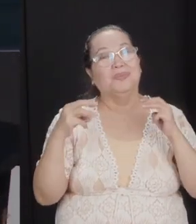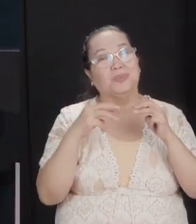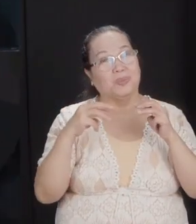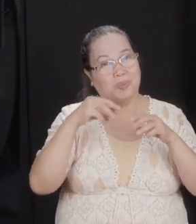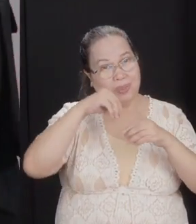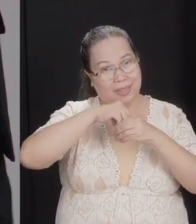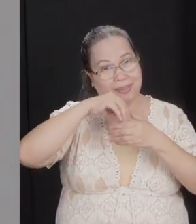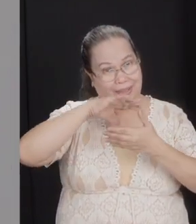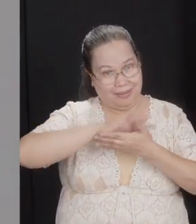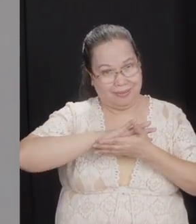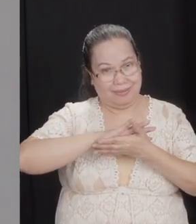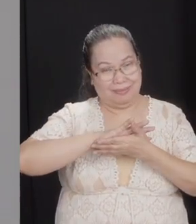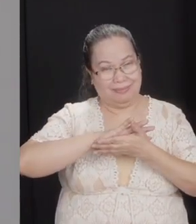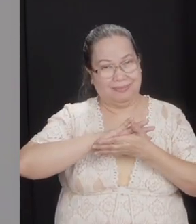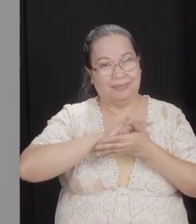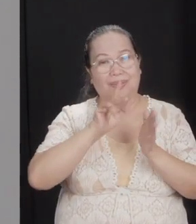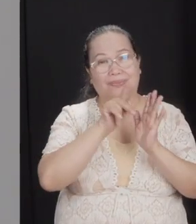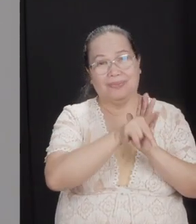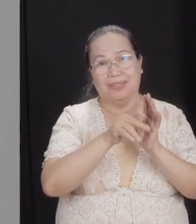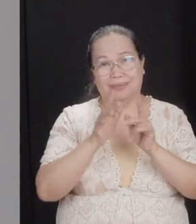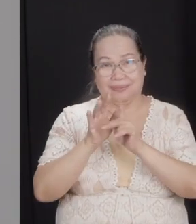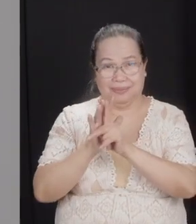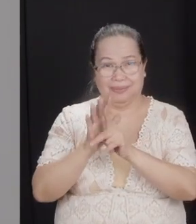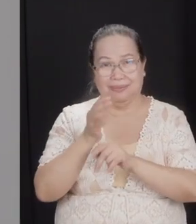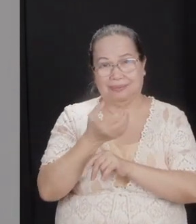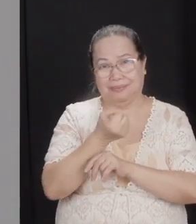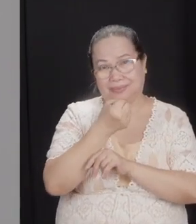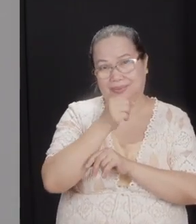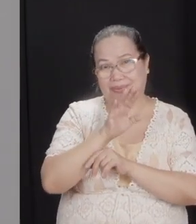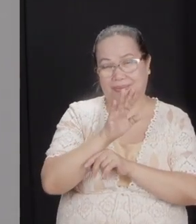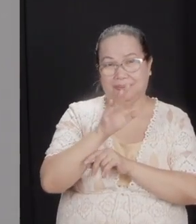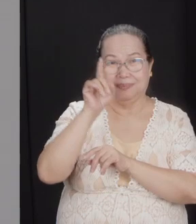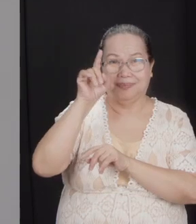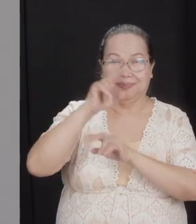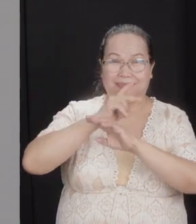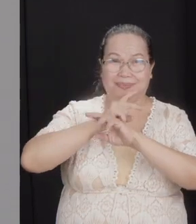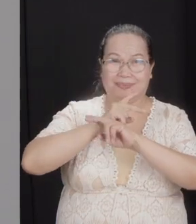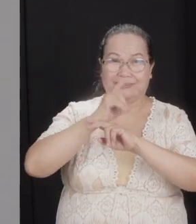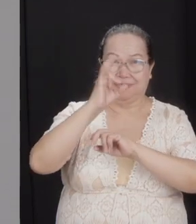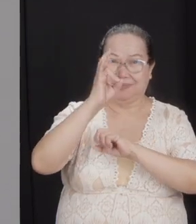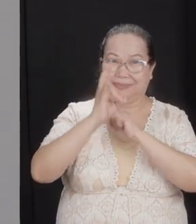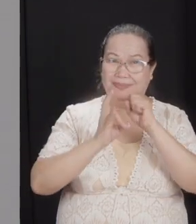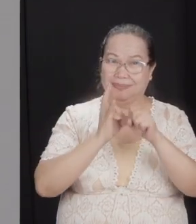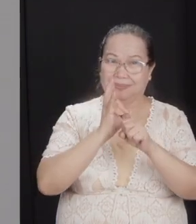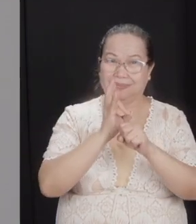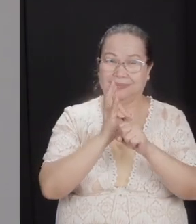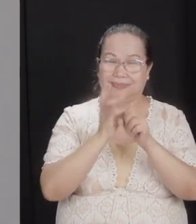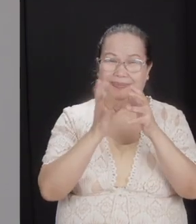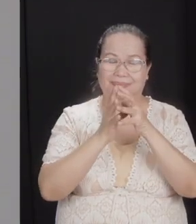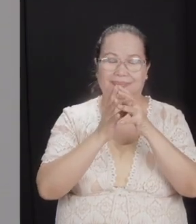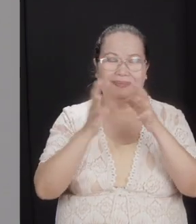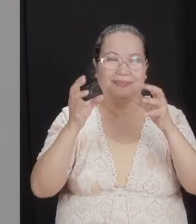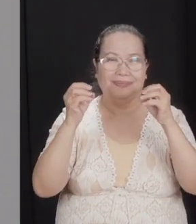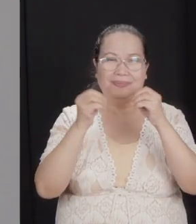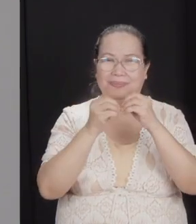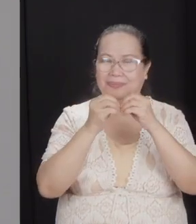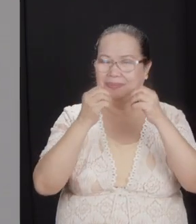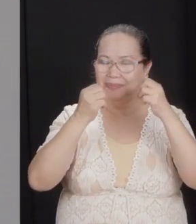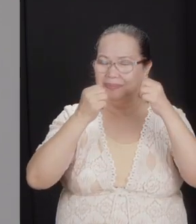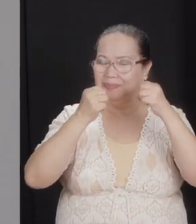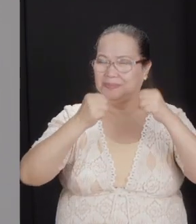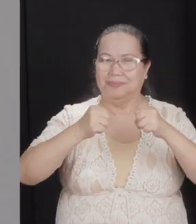They would have killed each other. God protected them for seven years from the much more equipped